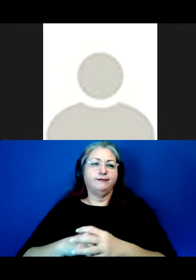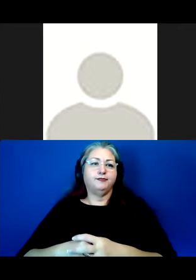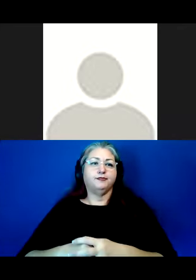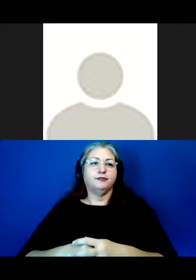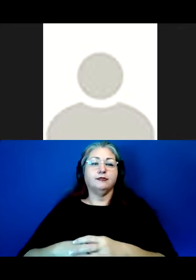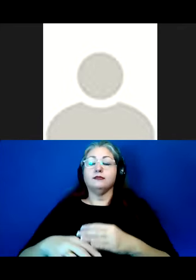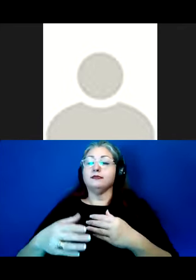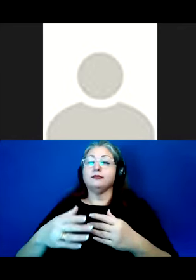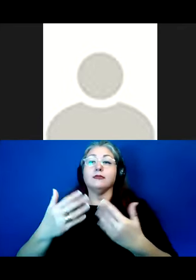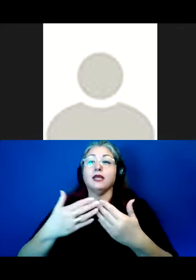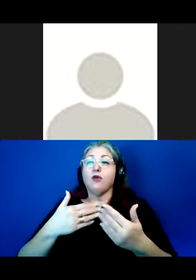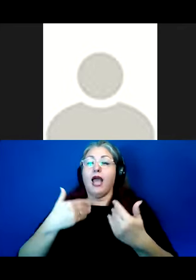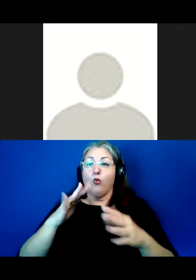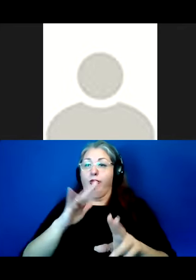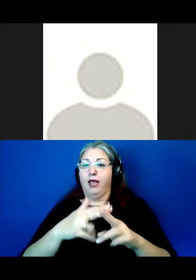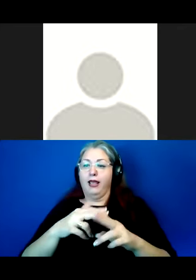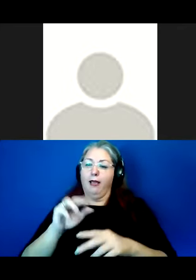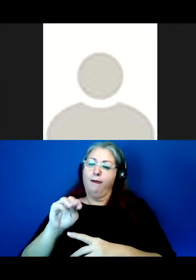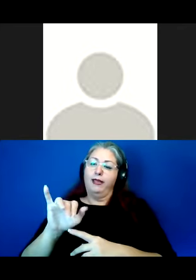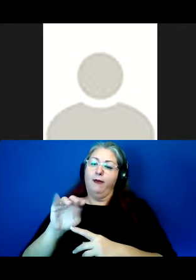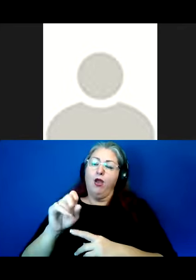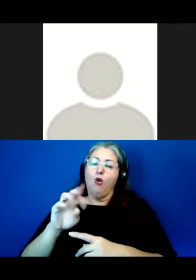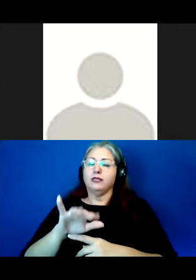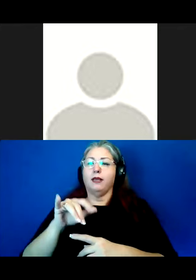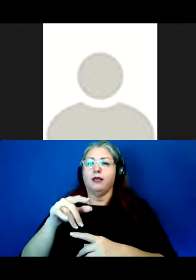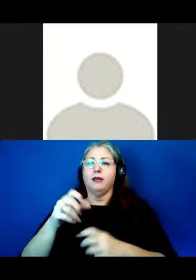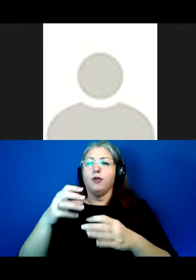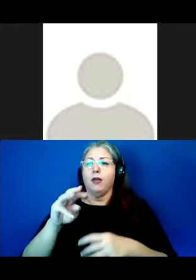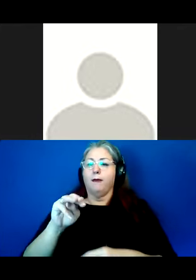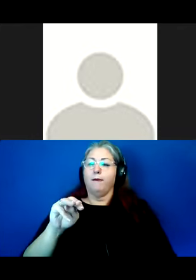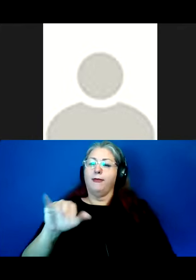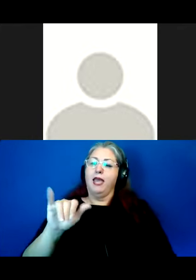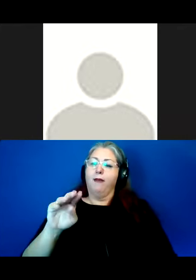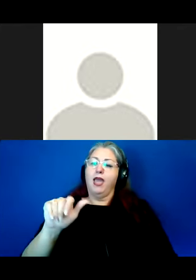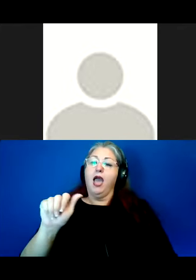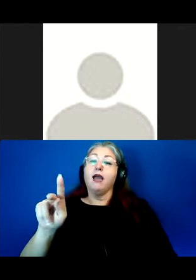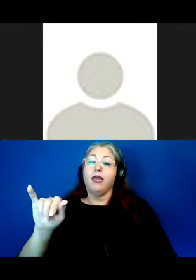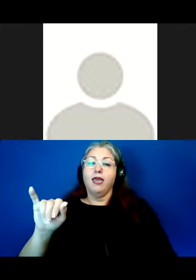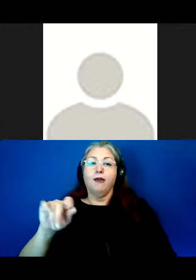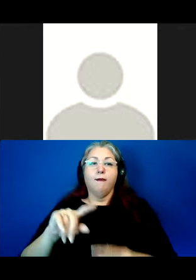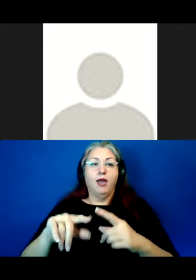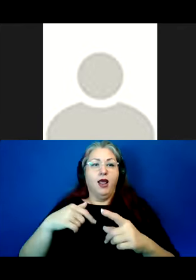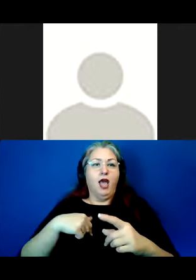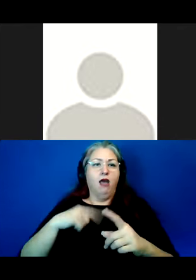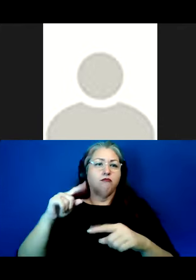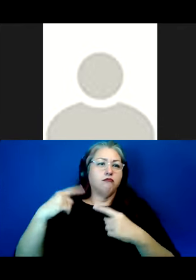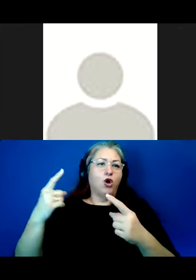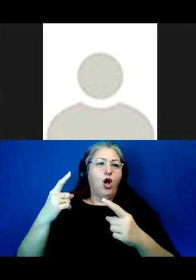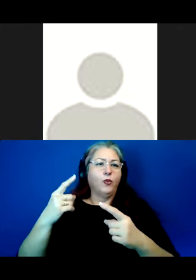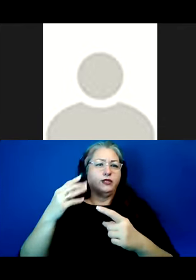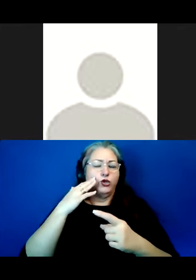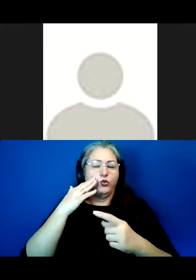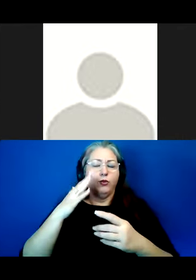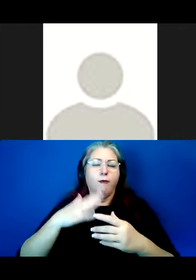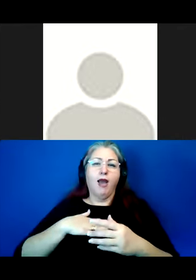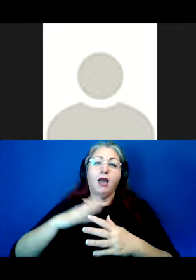Even without knowing that name, Nyamia, or its plural form, Nyamiake, I was, however, always very aware of forced removals